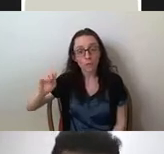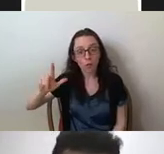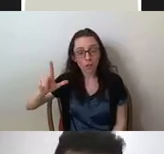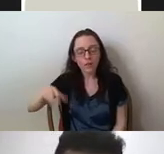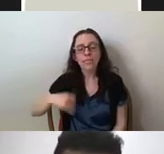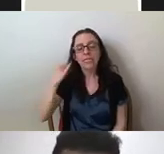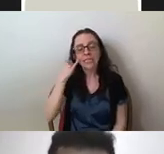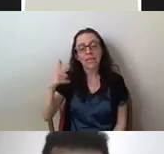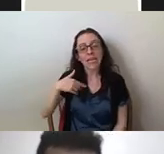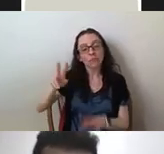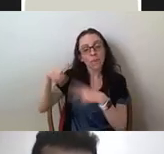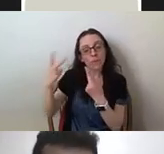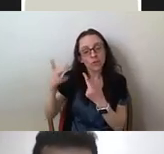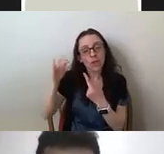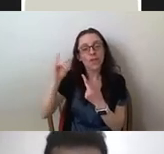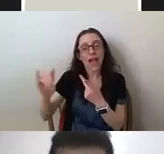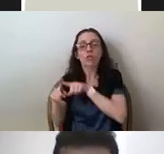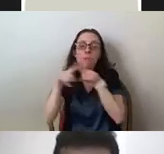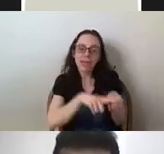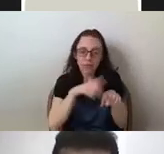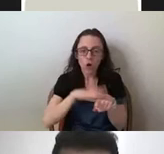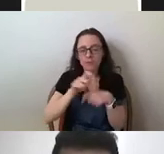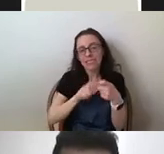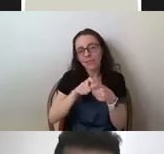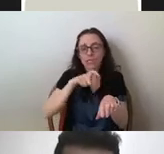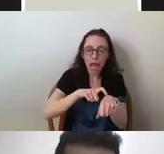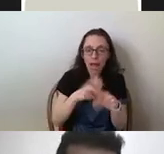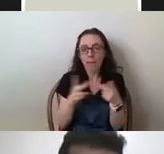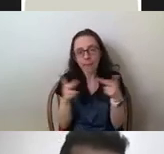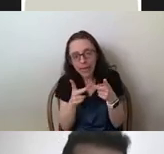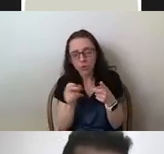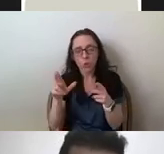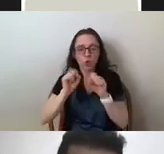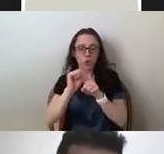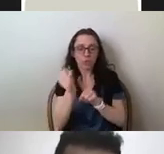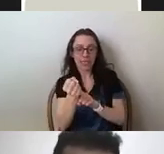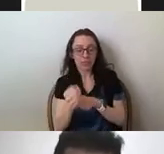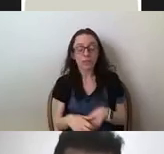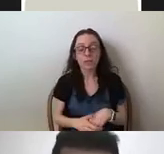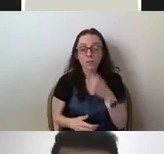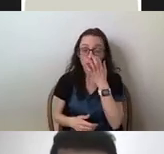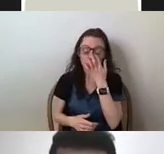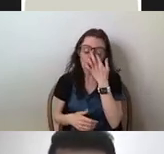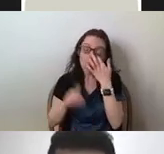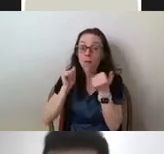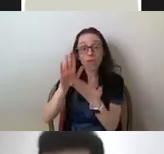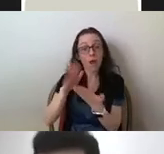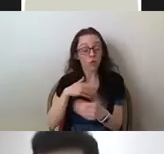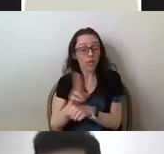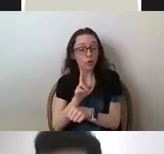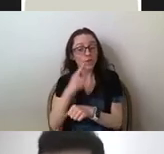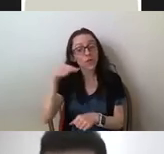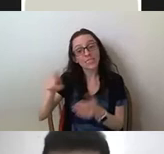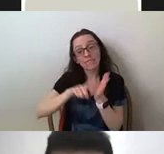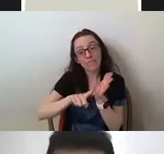a set of propositions which are dependent on particular time, place and circumstances. So that the methodology that I drew from in this investigation